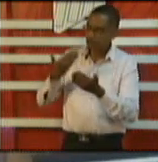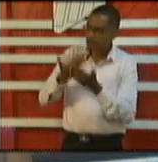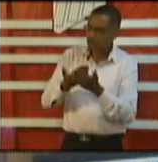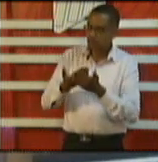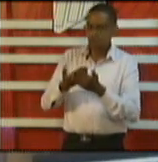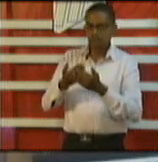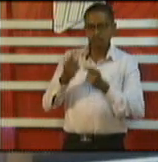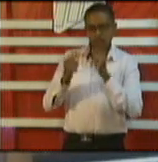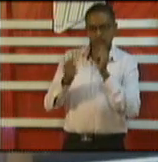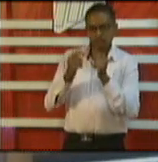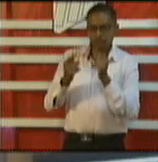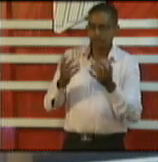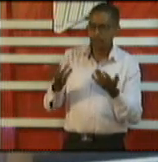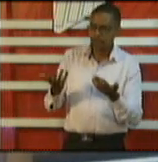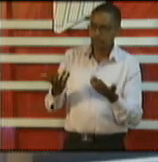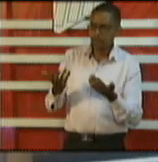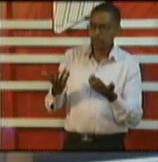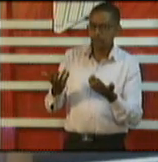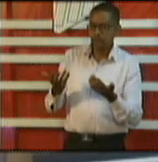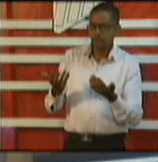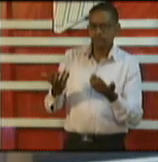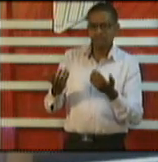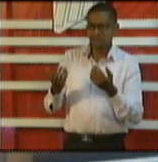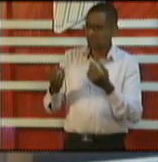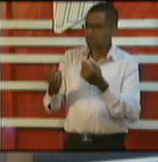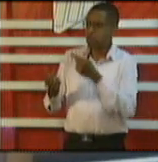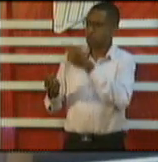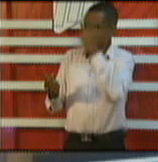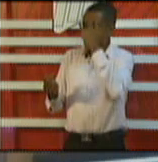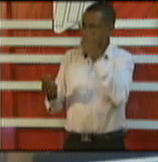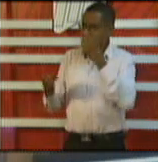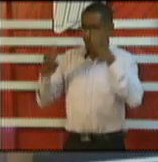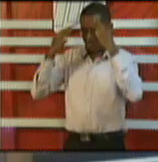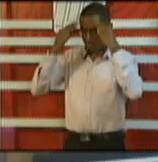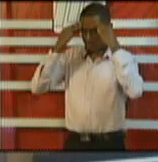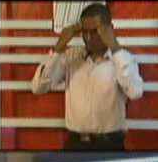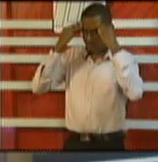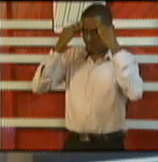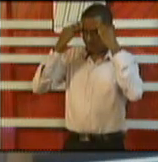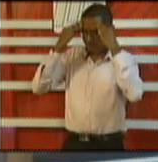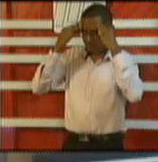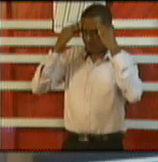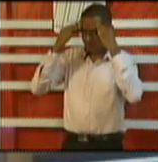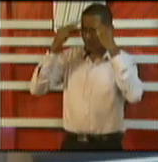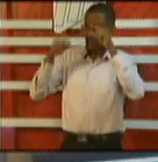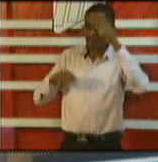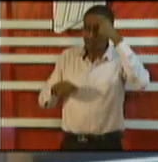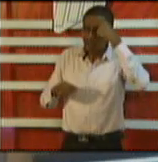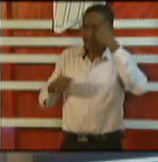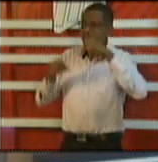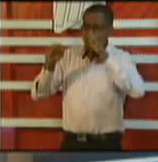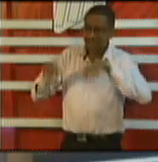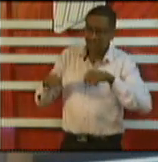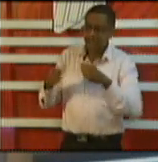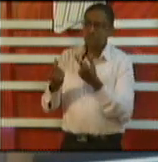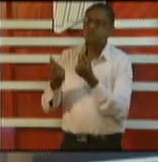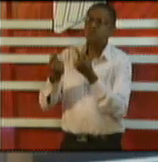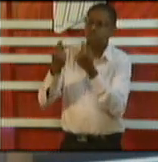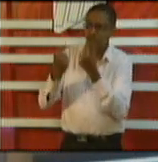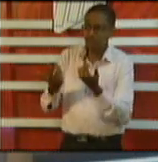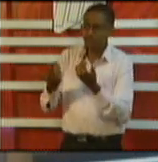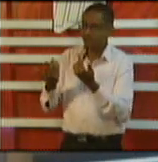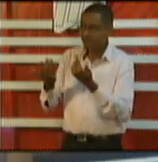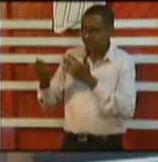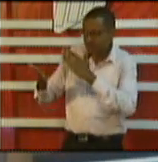wondering what else can the ministry do to avoid those kinds of loopholes and I know we've been talking about our